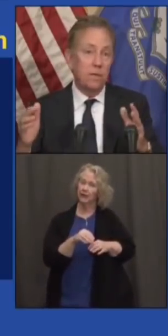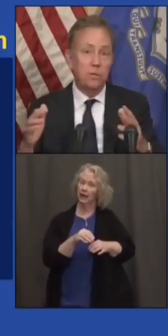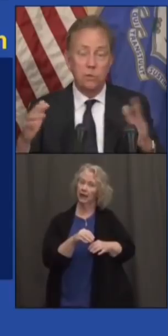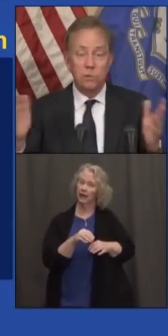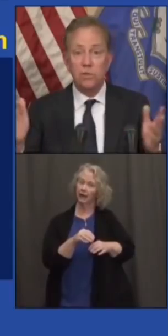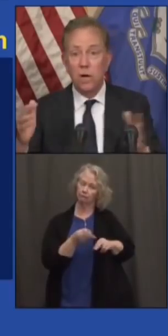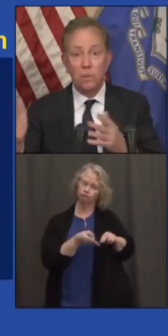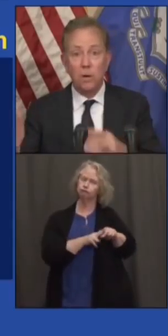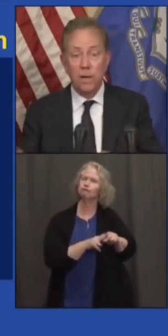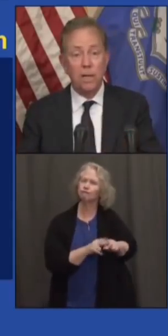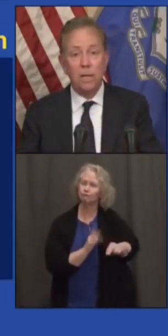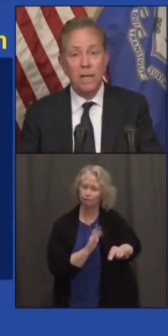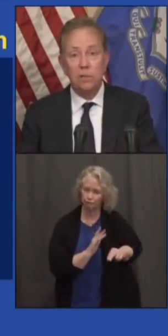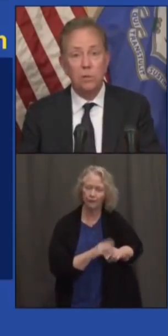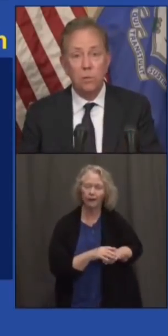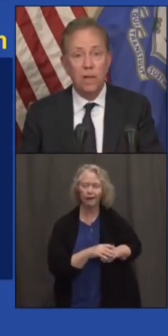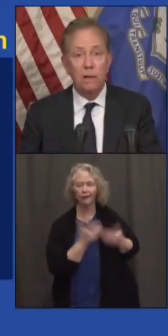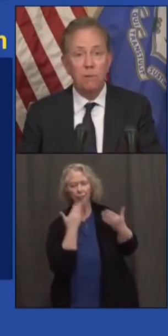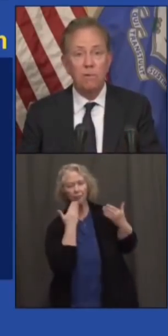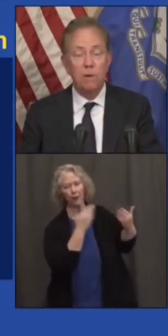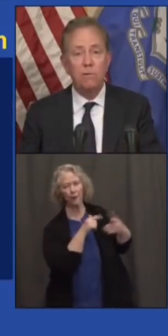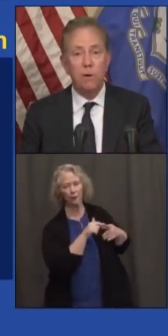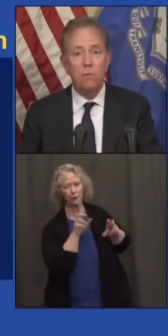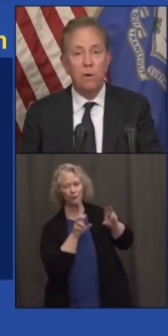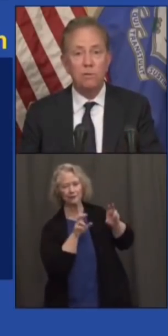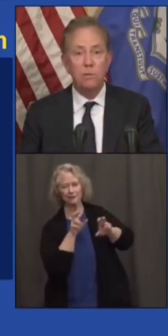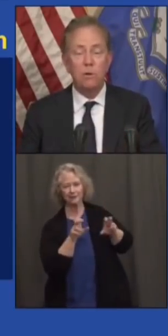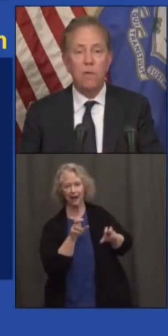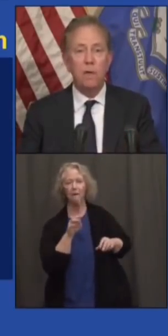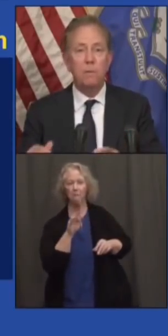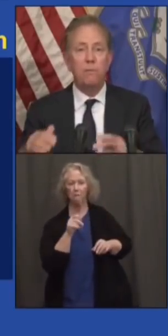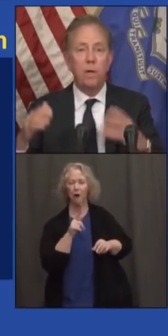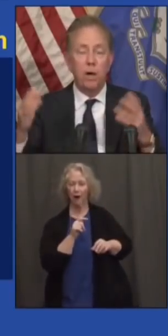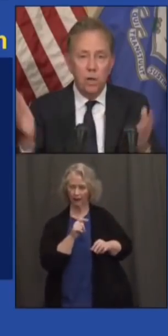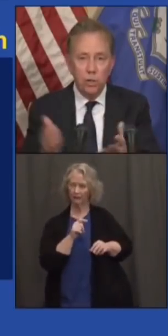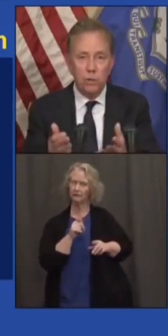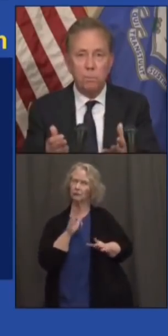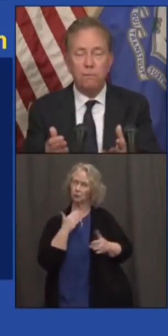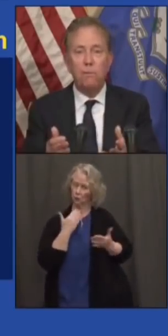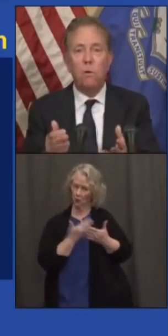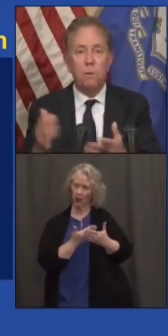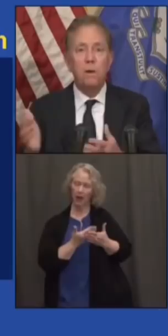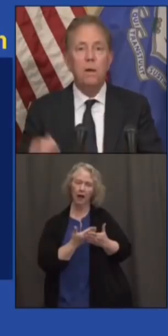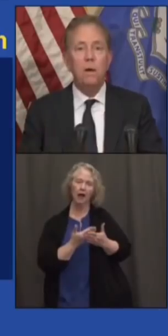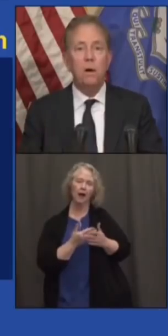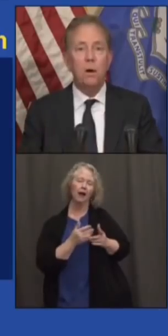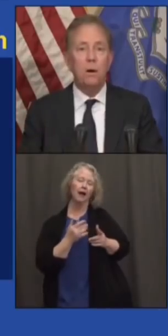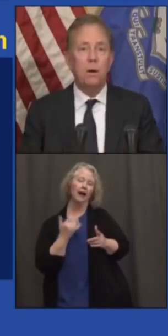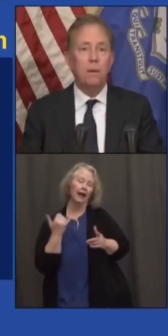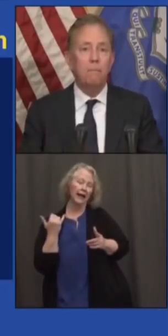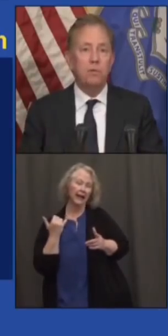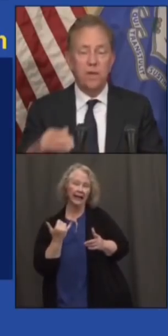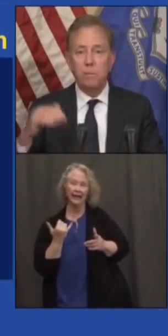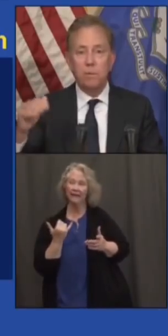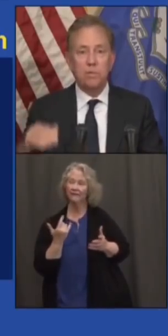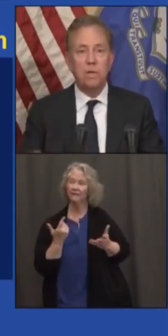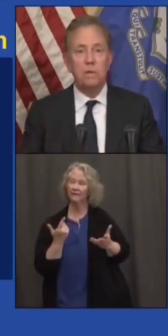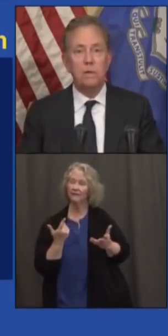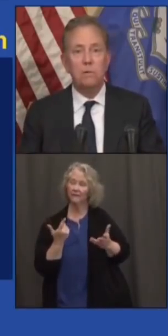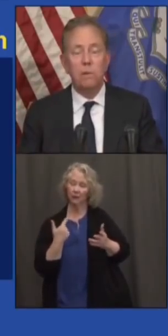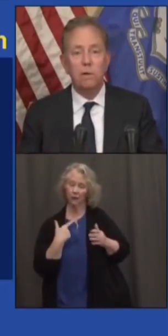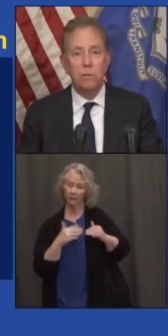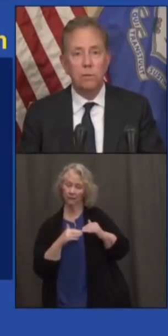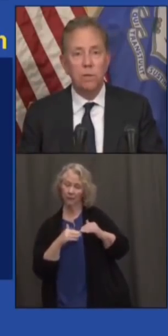I'll tell you the truth. The stock market had a lot to do with that. We've done very well. So have they. But if we underperform our 7